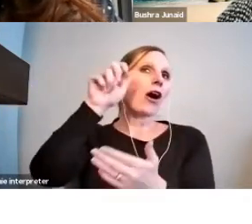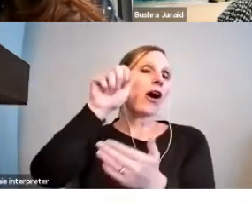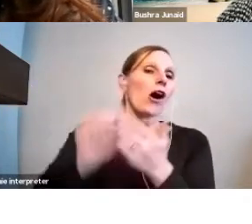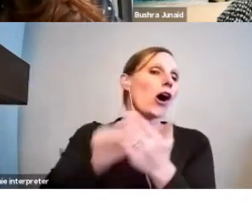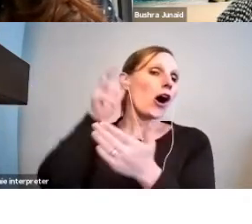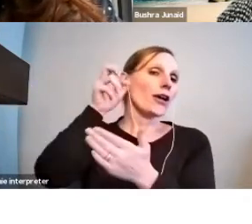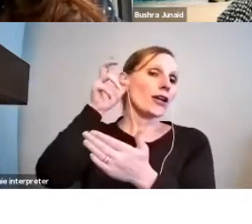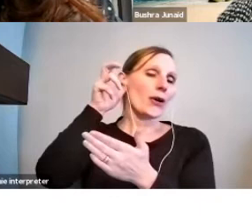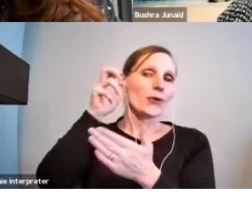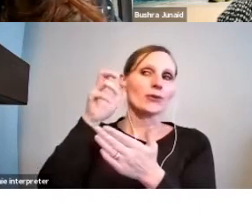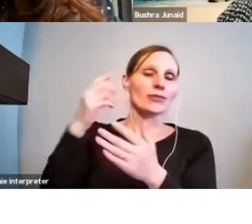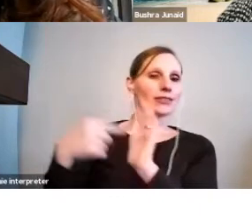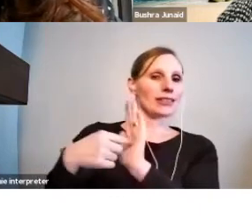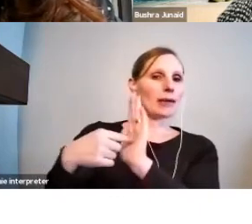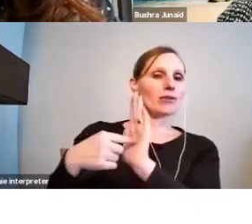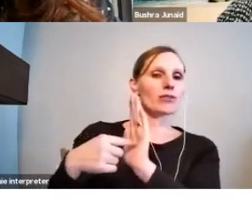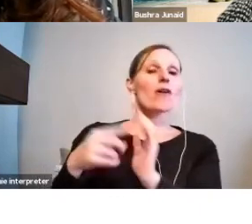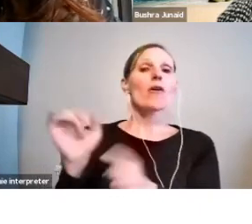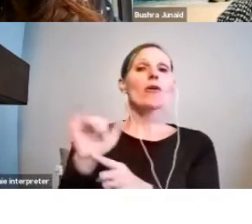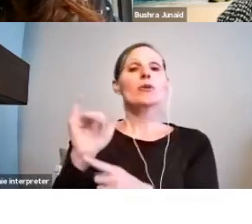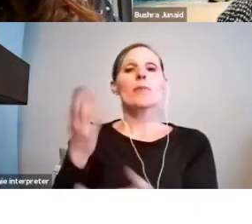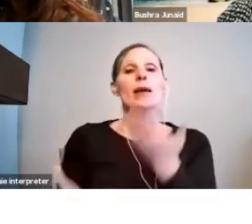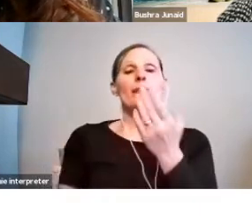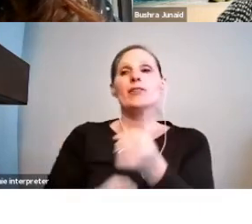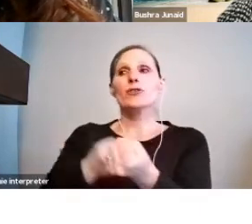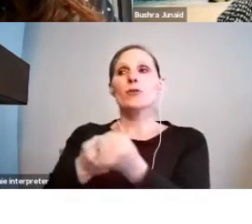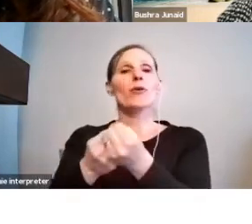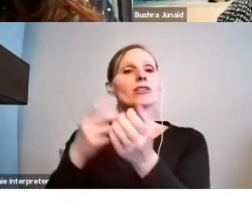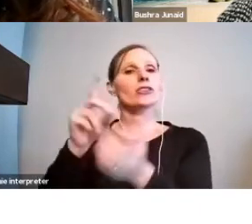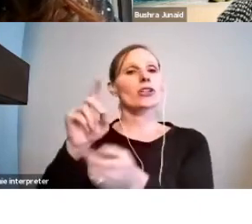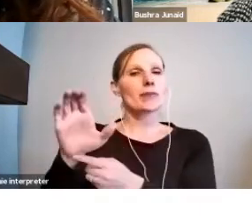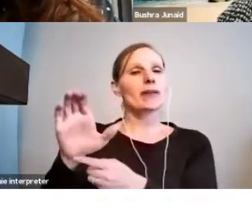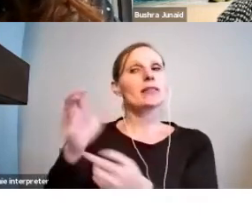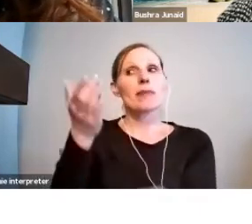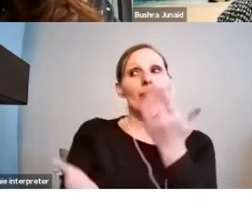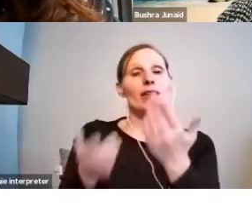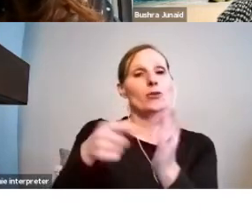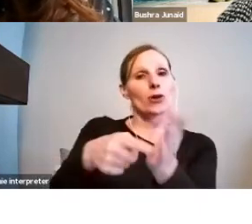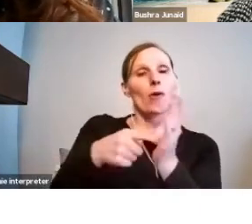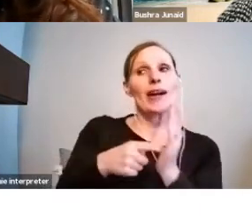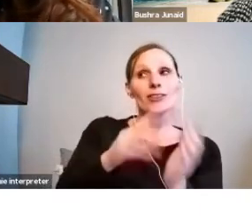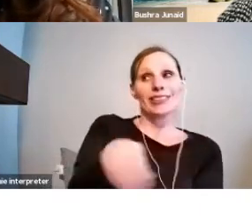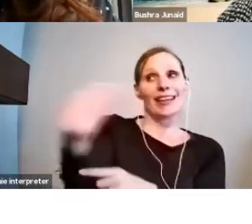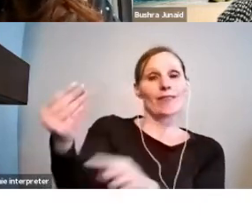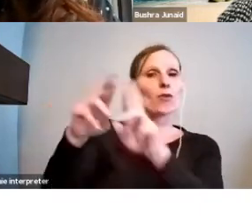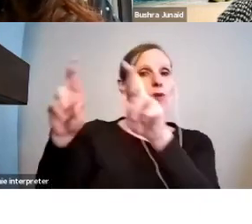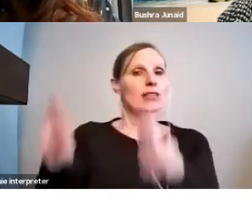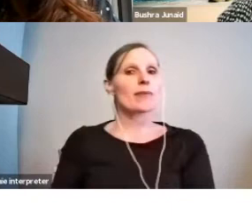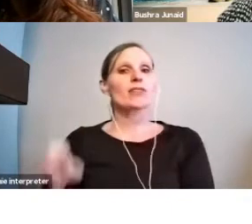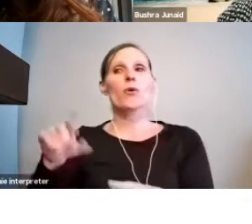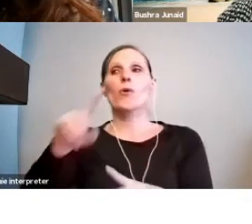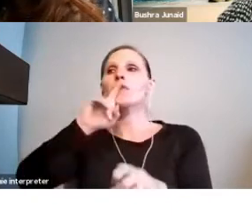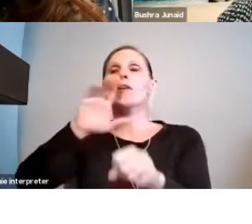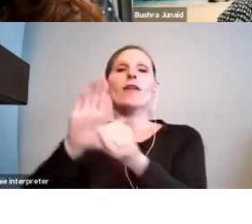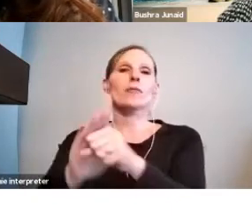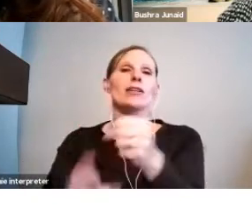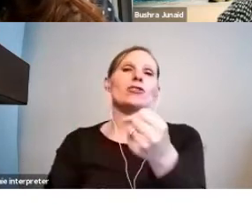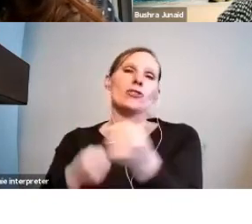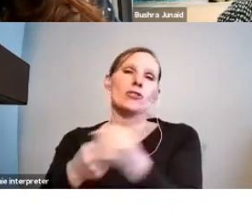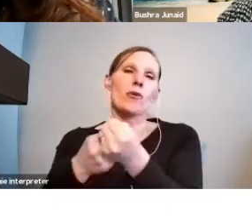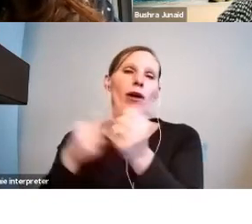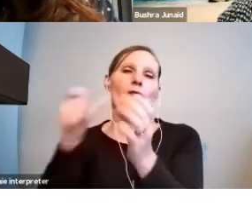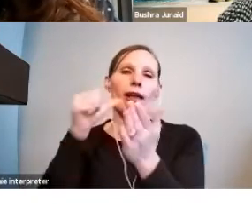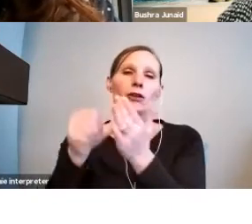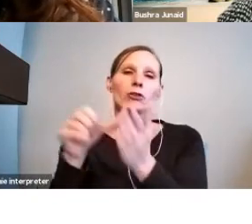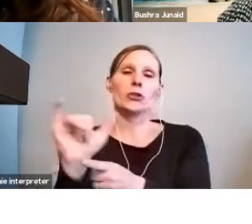for support documents which may include resumes and in some programs letters of confirmation or support. Only